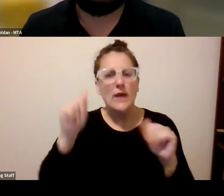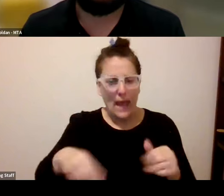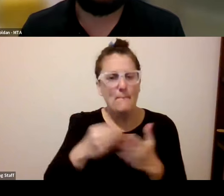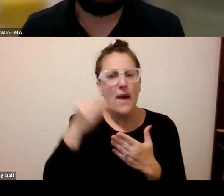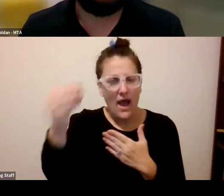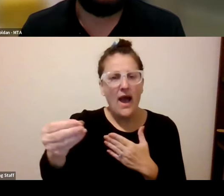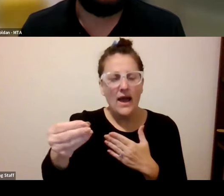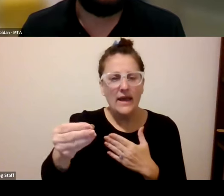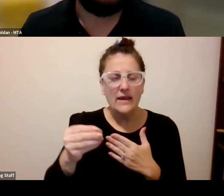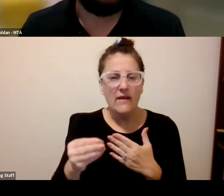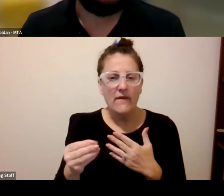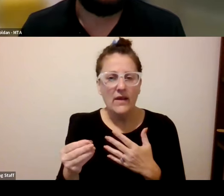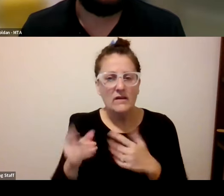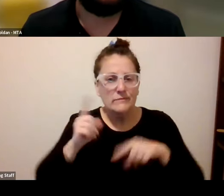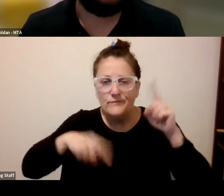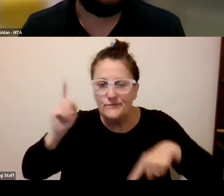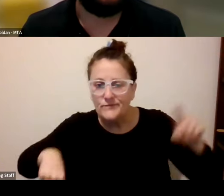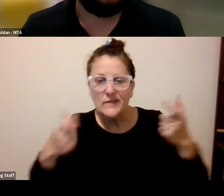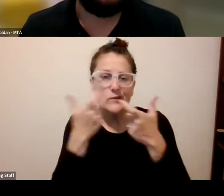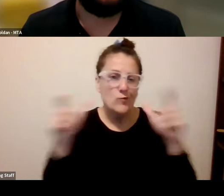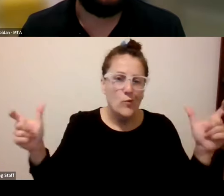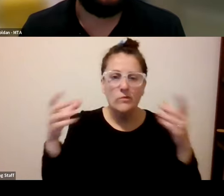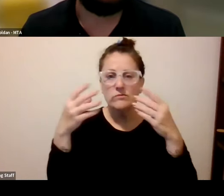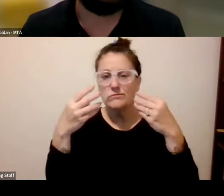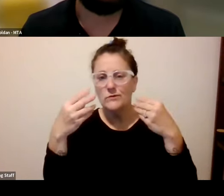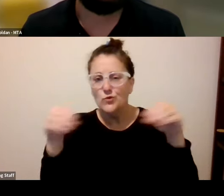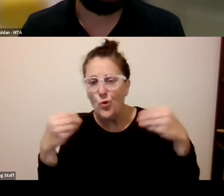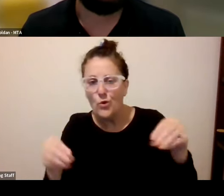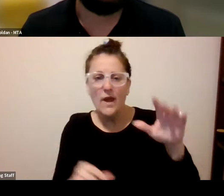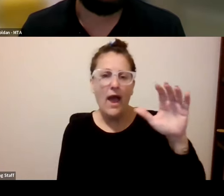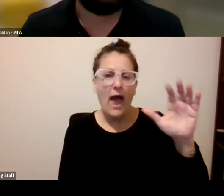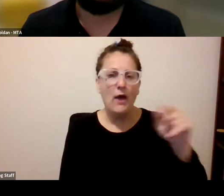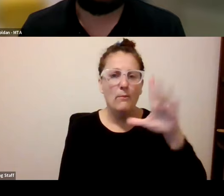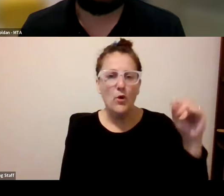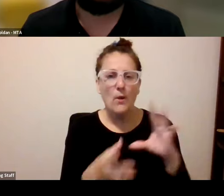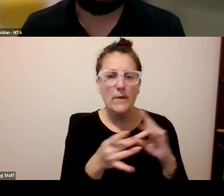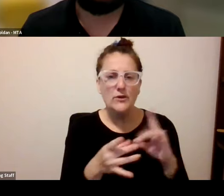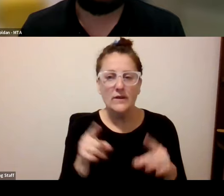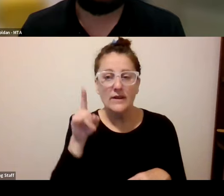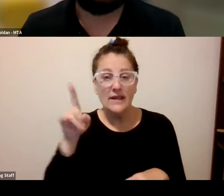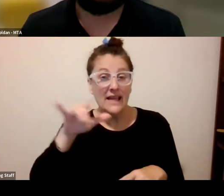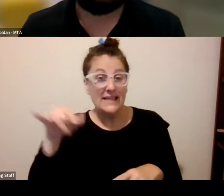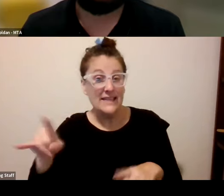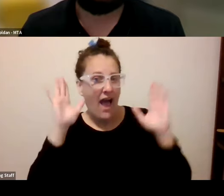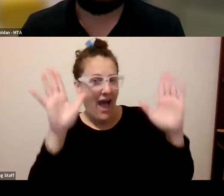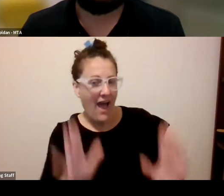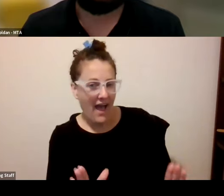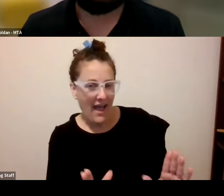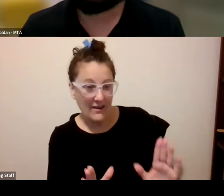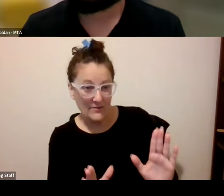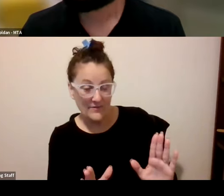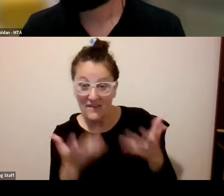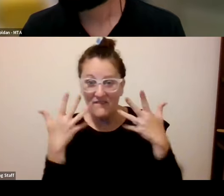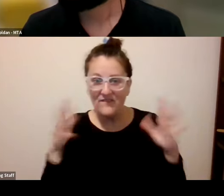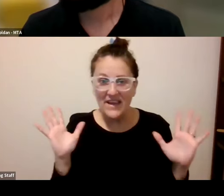or at any of a variety of a large number of stores alberto mentioned great well we have actually like finished